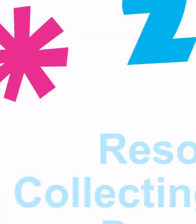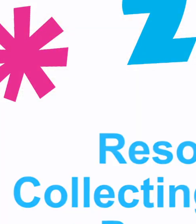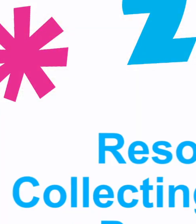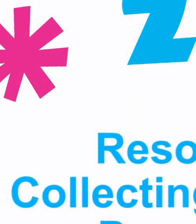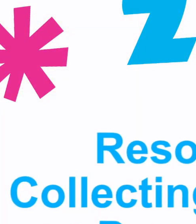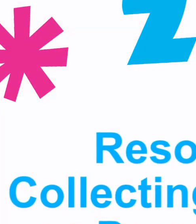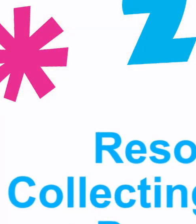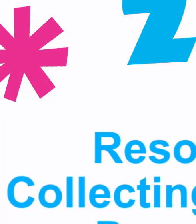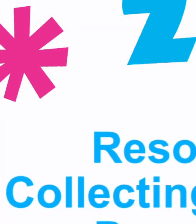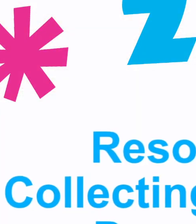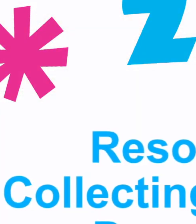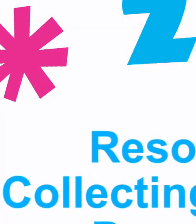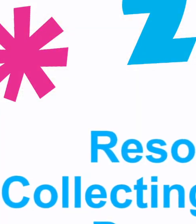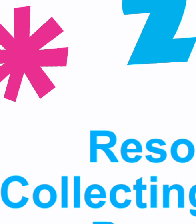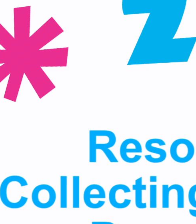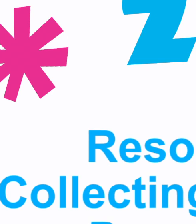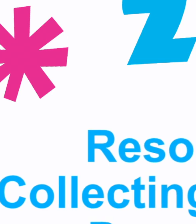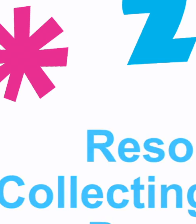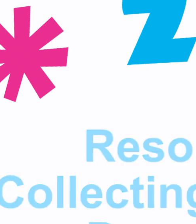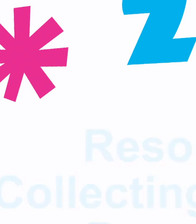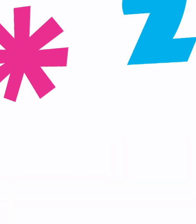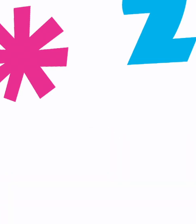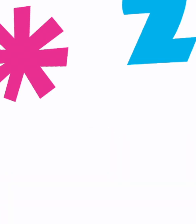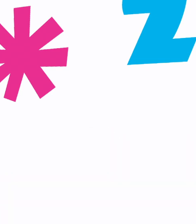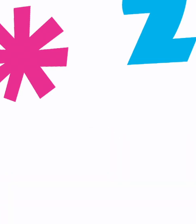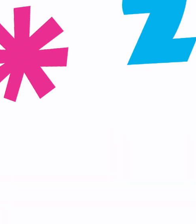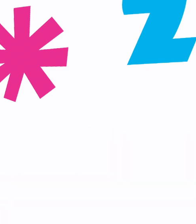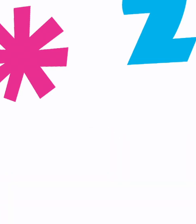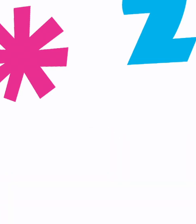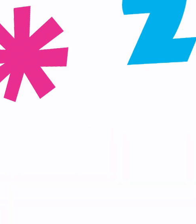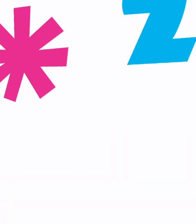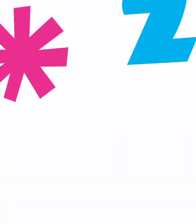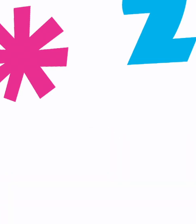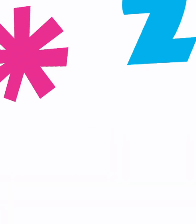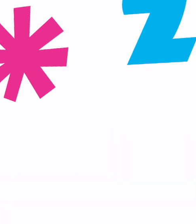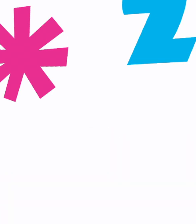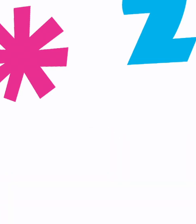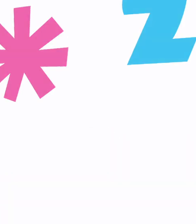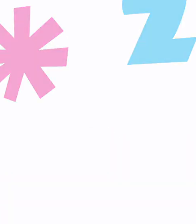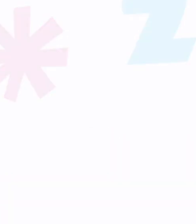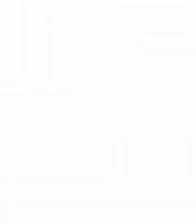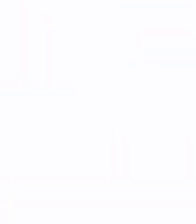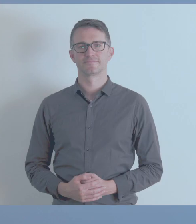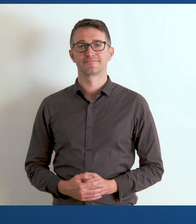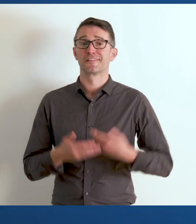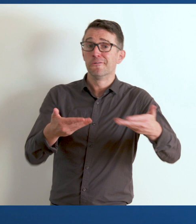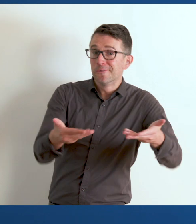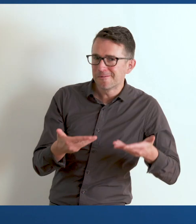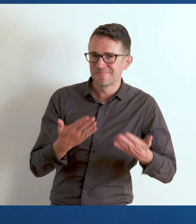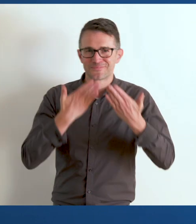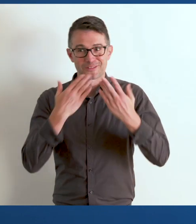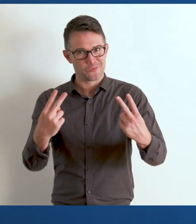Resource package on collecting and analyzing data on persons with disabilities. Introduction. Welcome